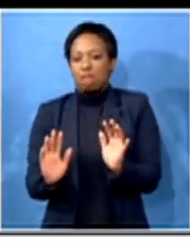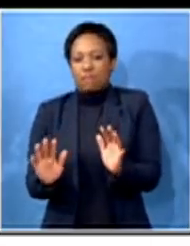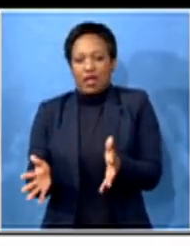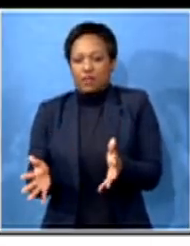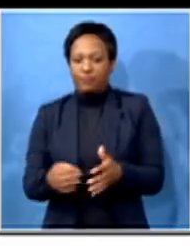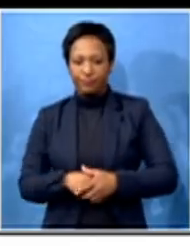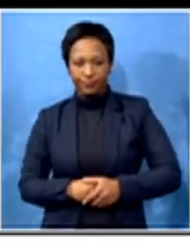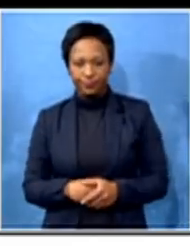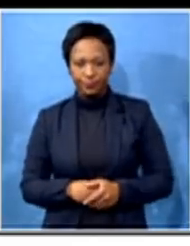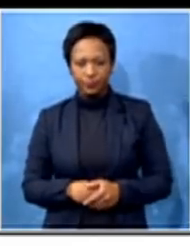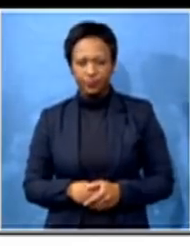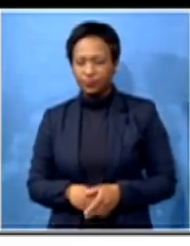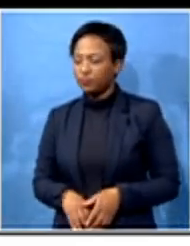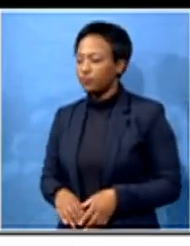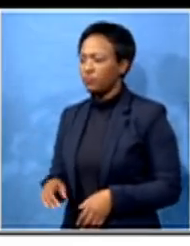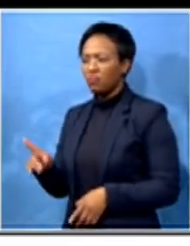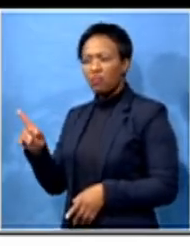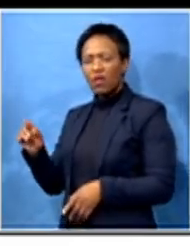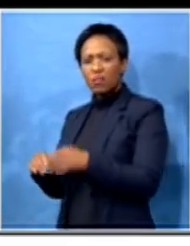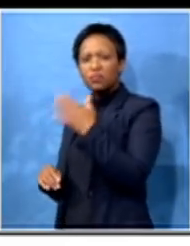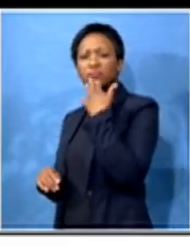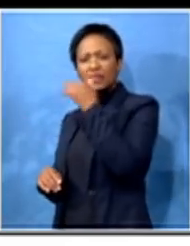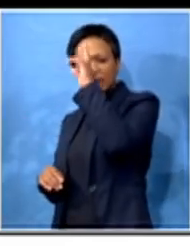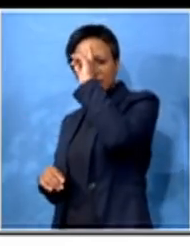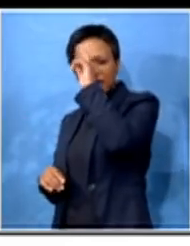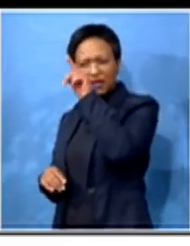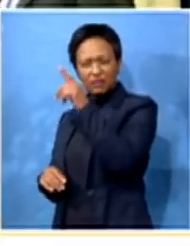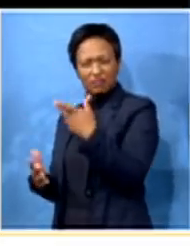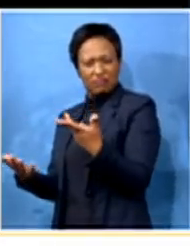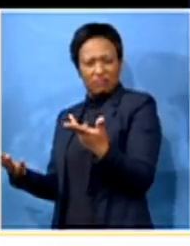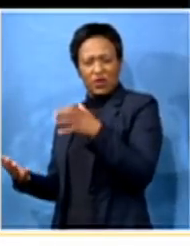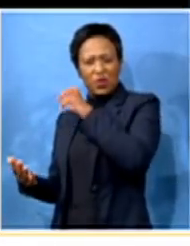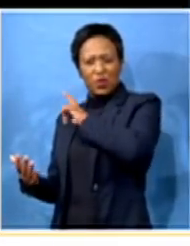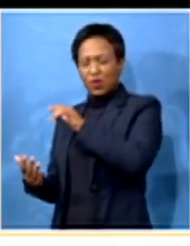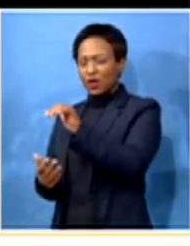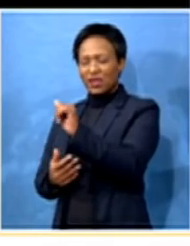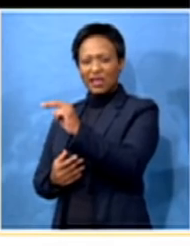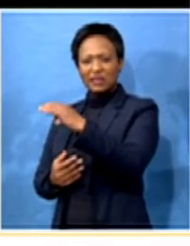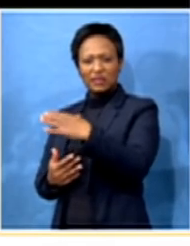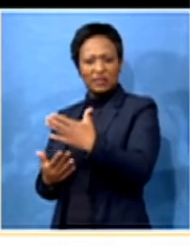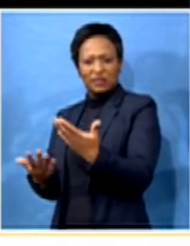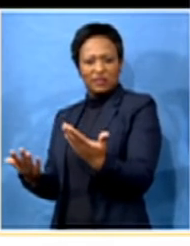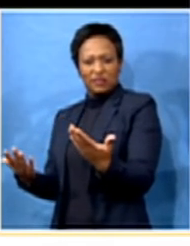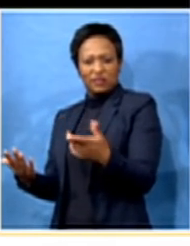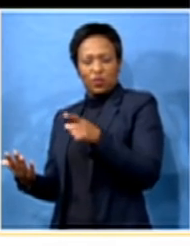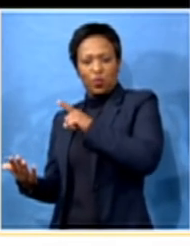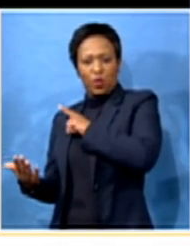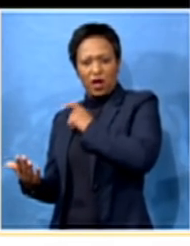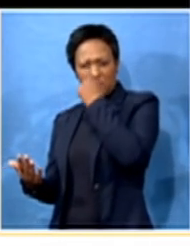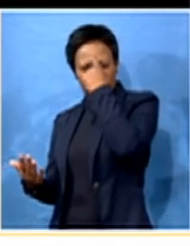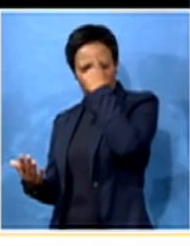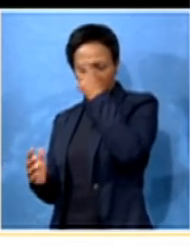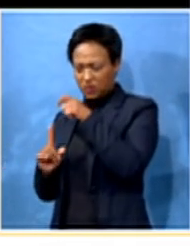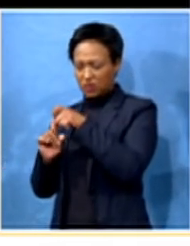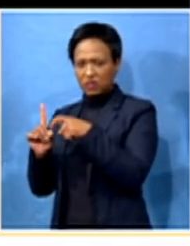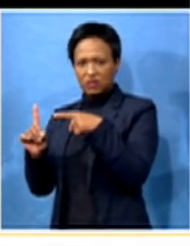stage. So, just remind us, Mr. Ntombela, why exactly the ANC thought that Ms. Kumete